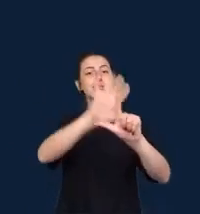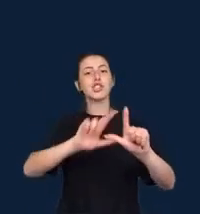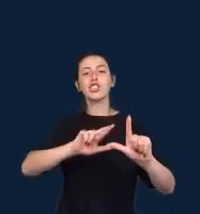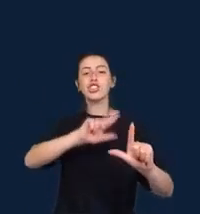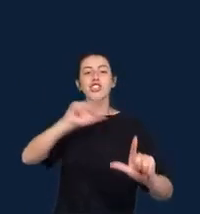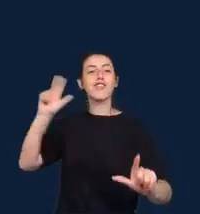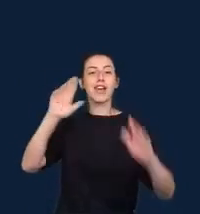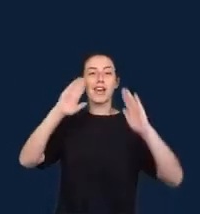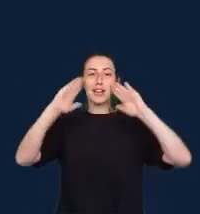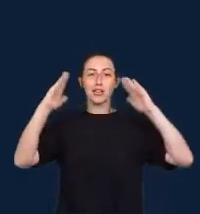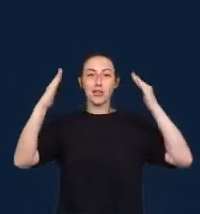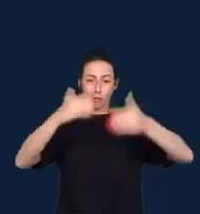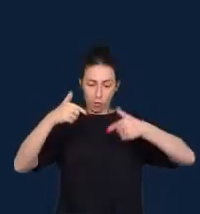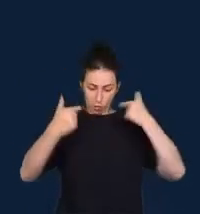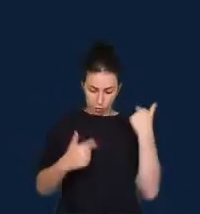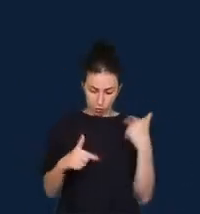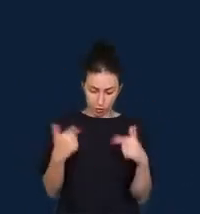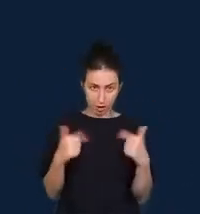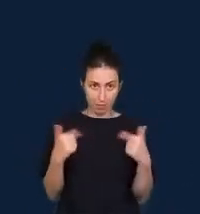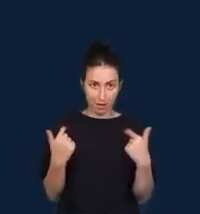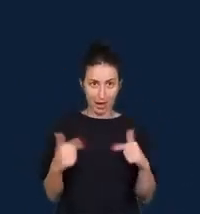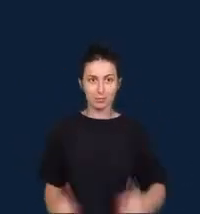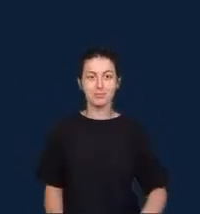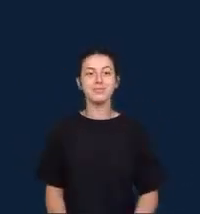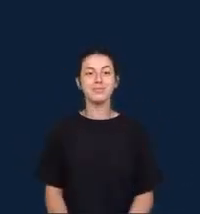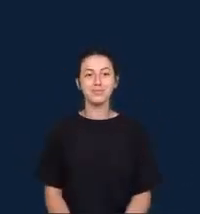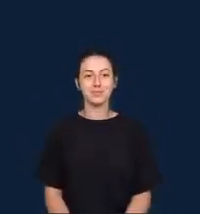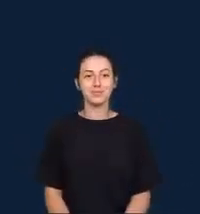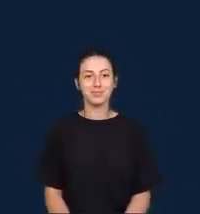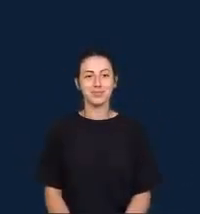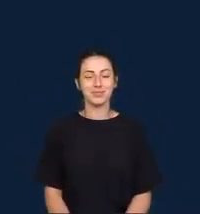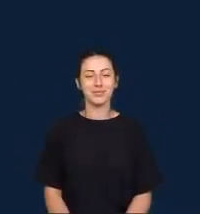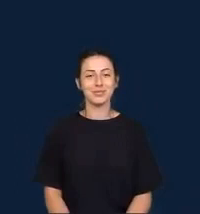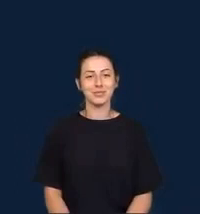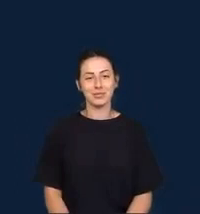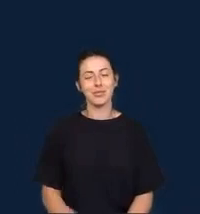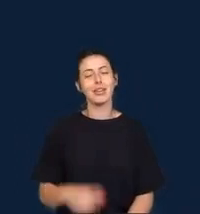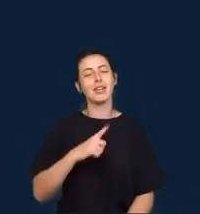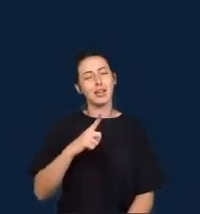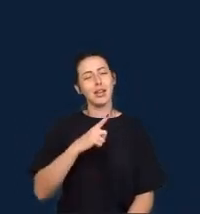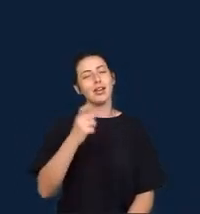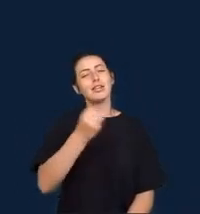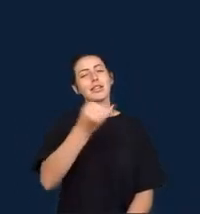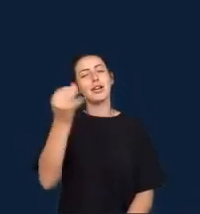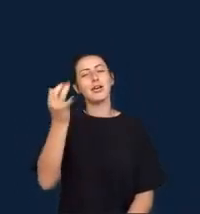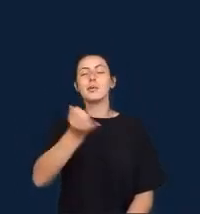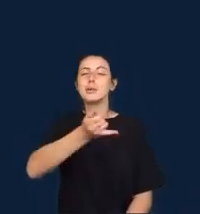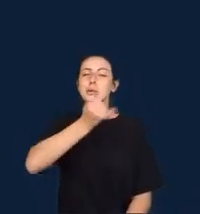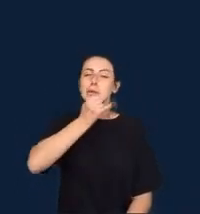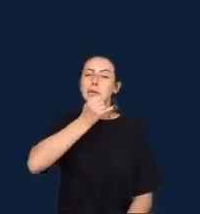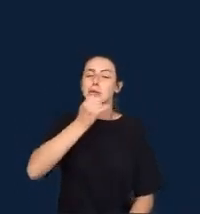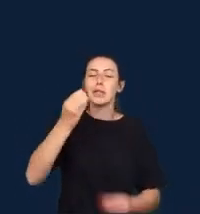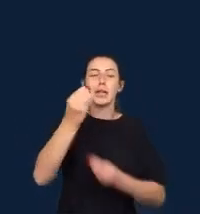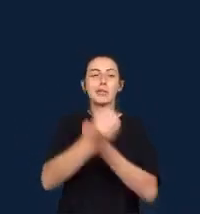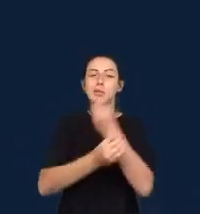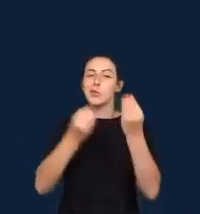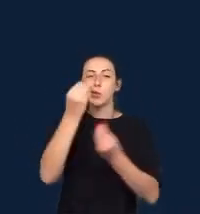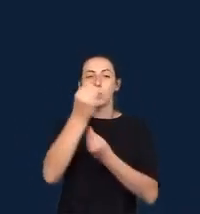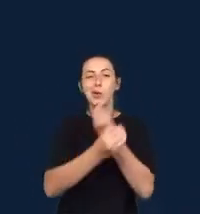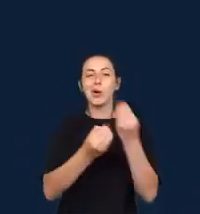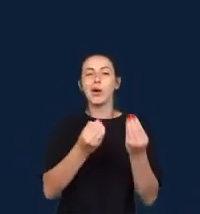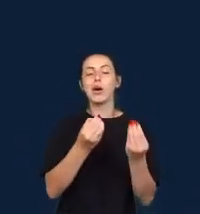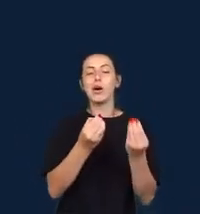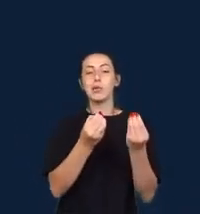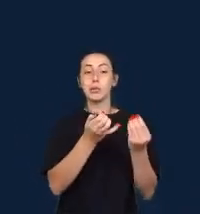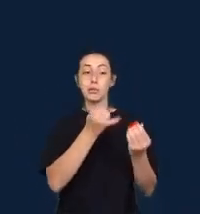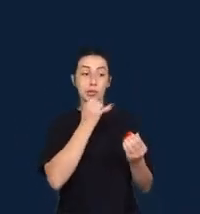Yeah, so those were just a couple of examples of how this principle of making stories with and about data and